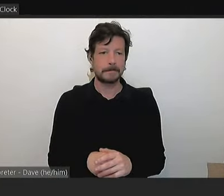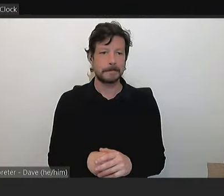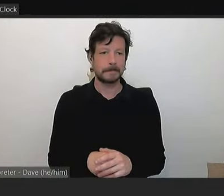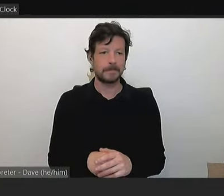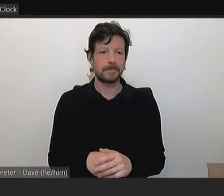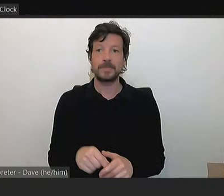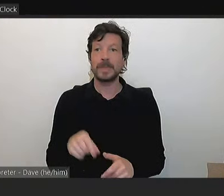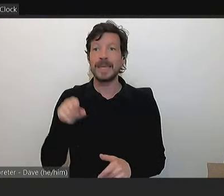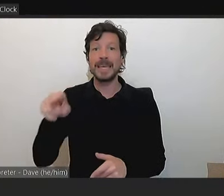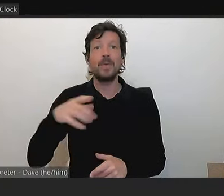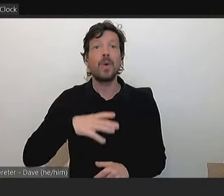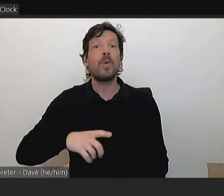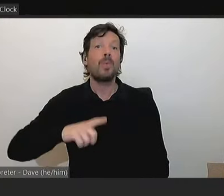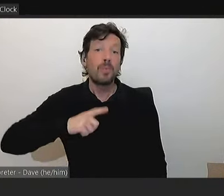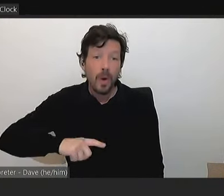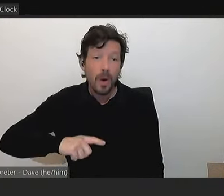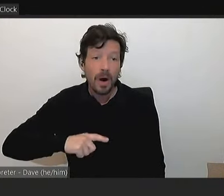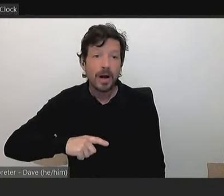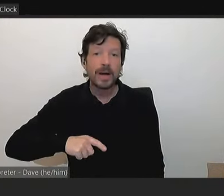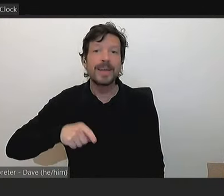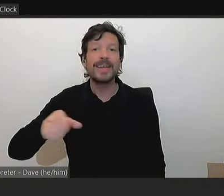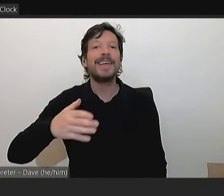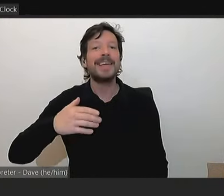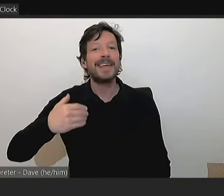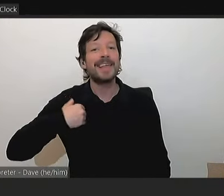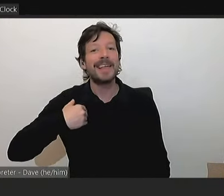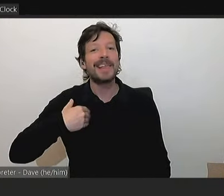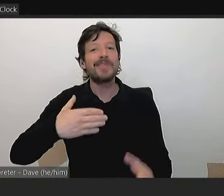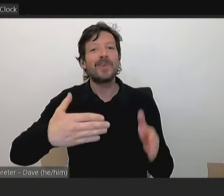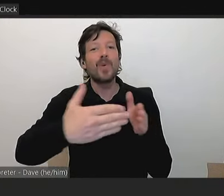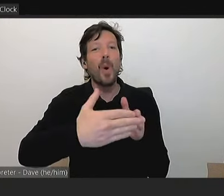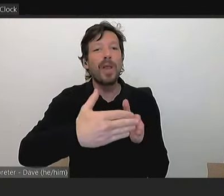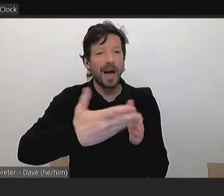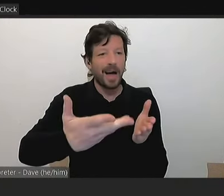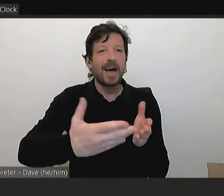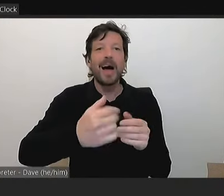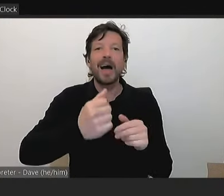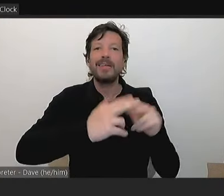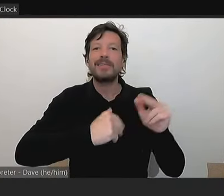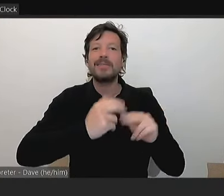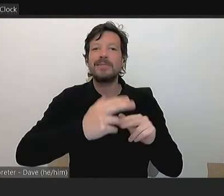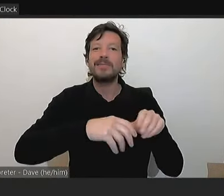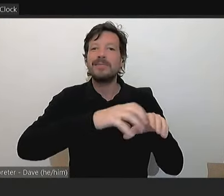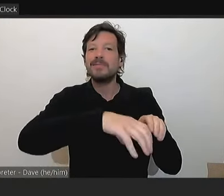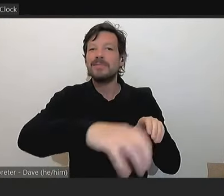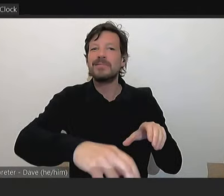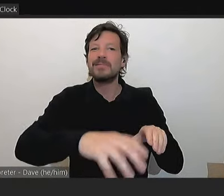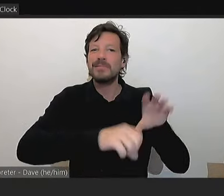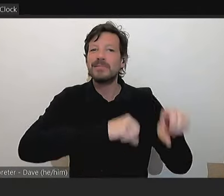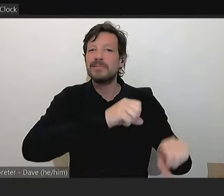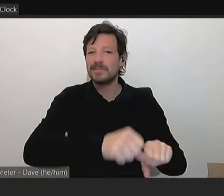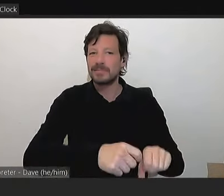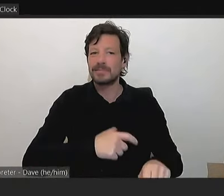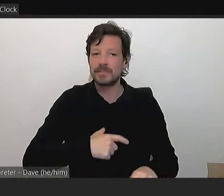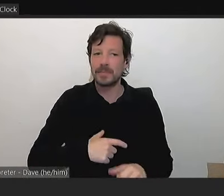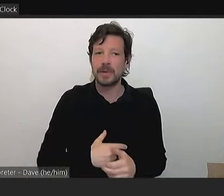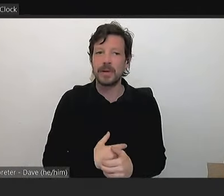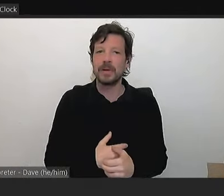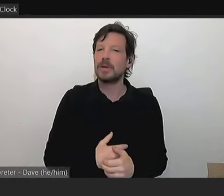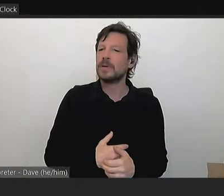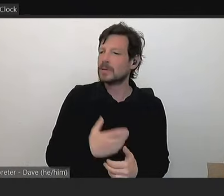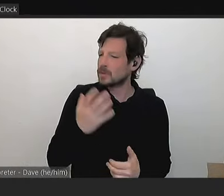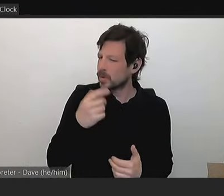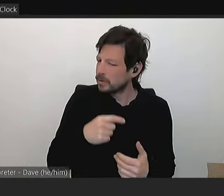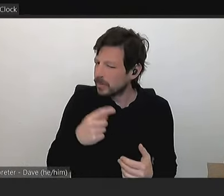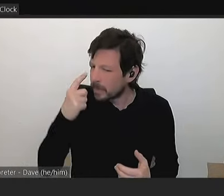he wanted it, because he was on the corner and had building works going next to him, going on next to him. So, I'm just looking at your questions that